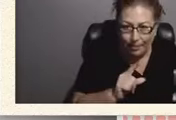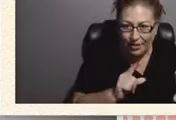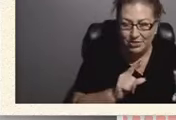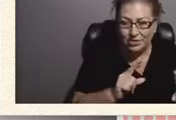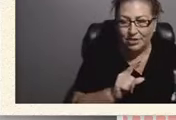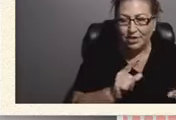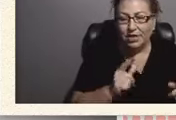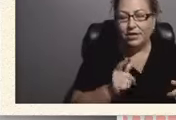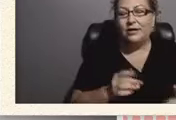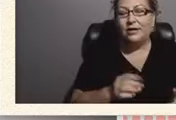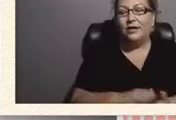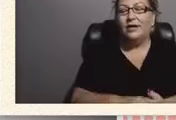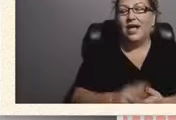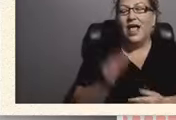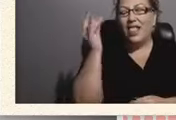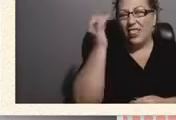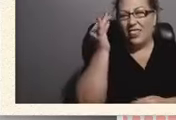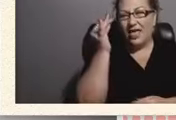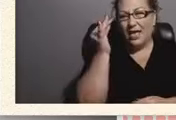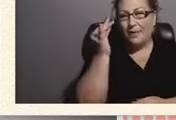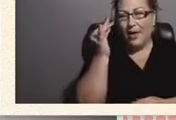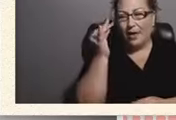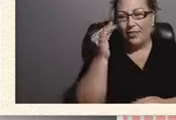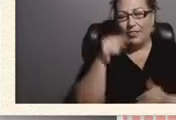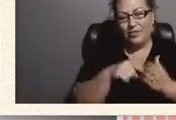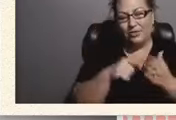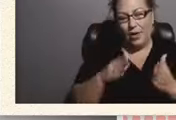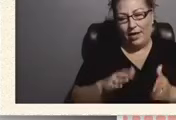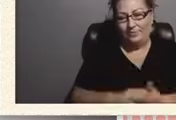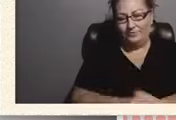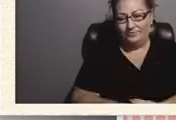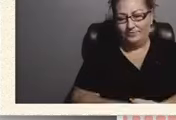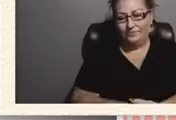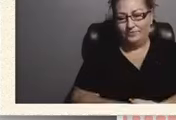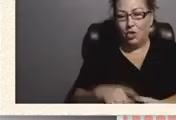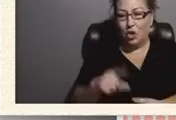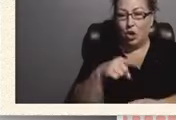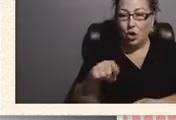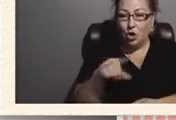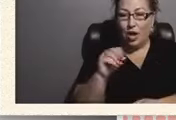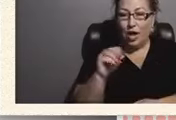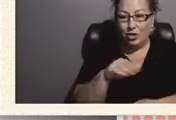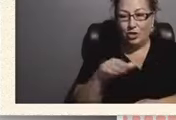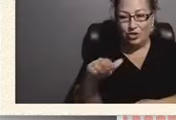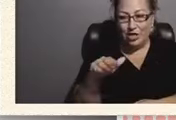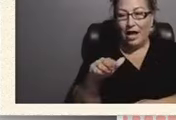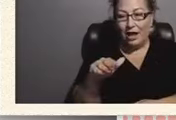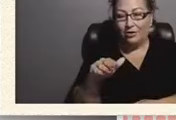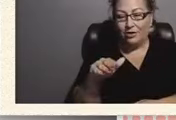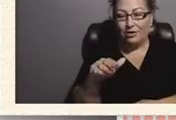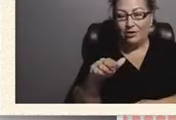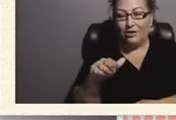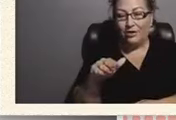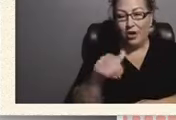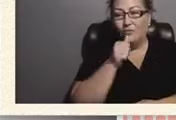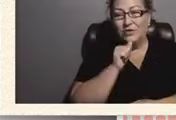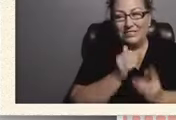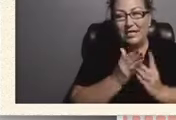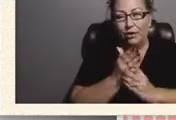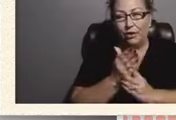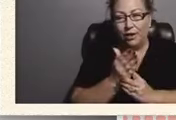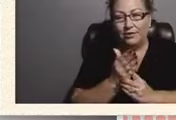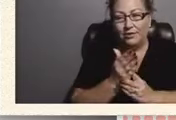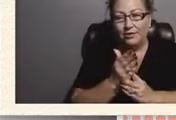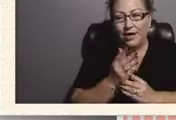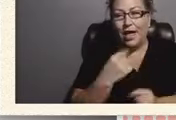think about it this way you and your child are resilient and your children are resilient and we are going to